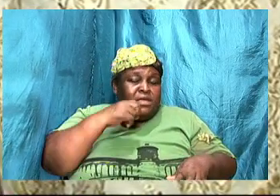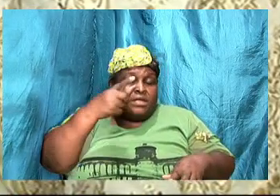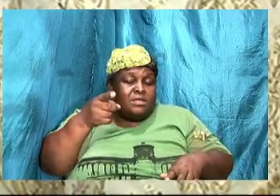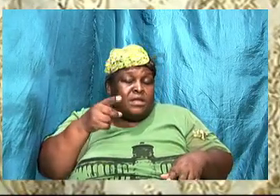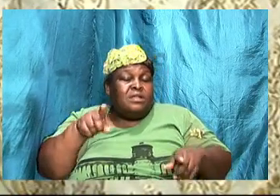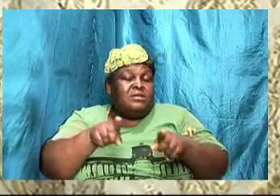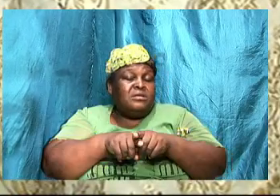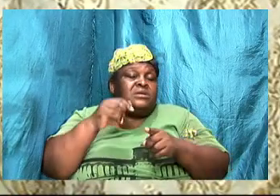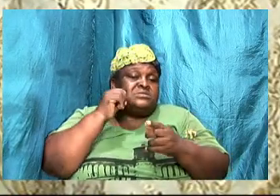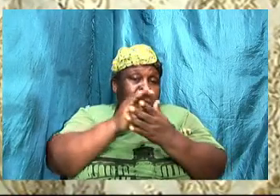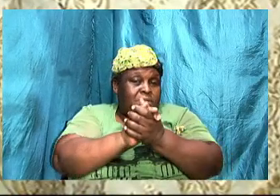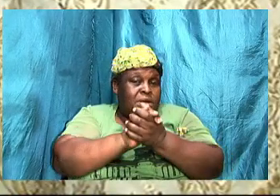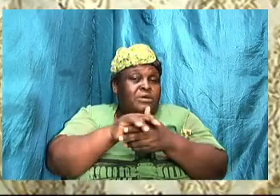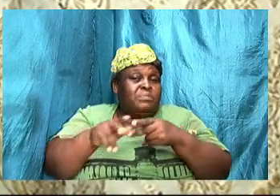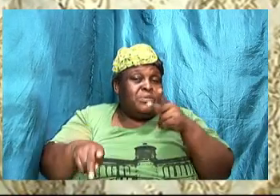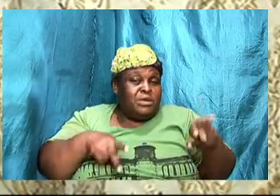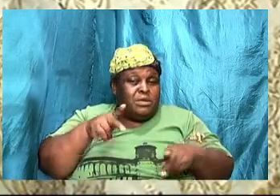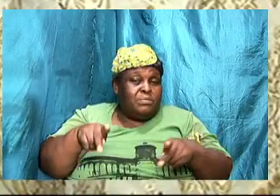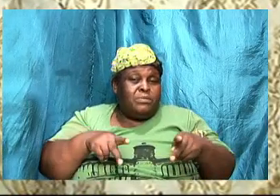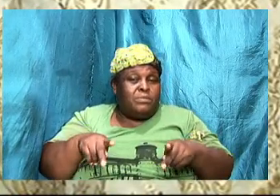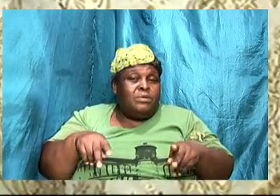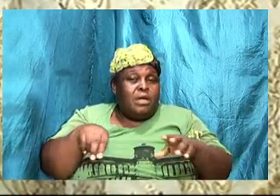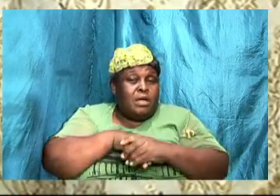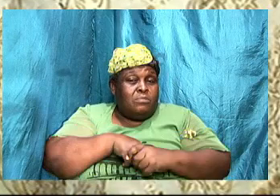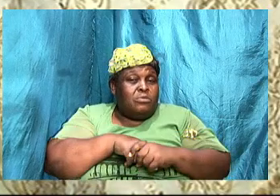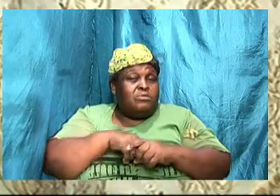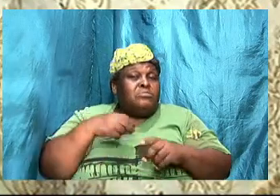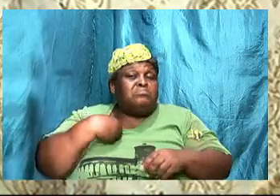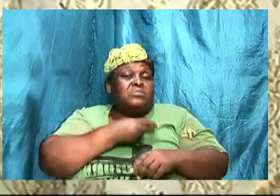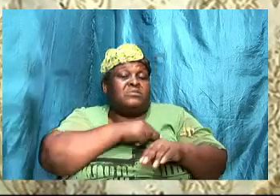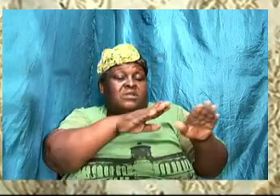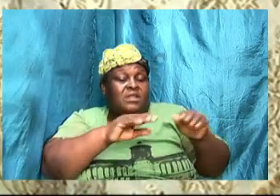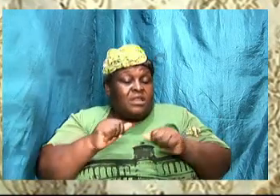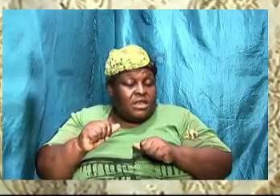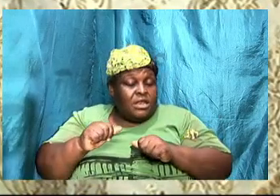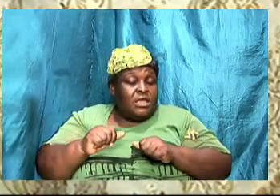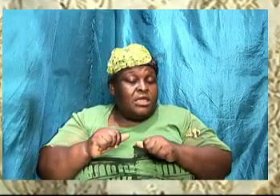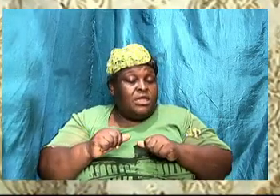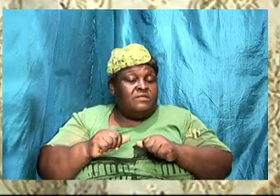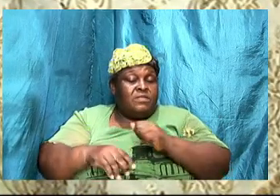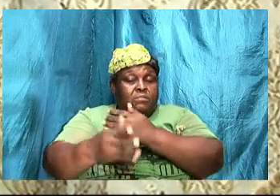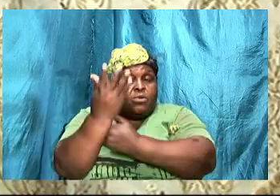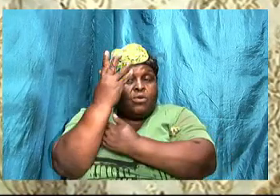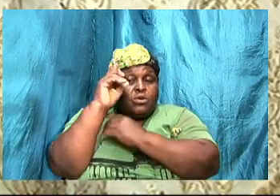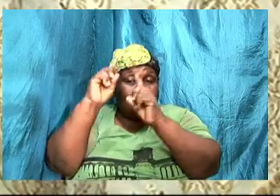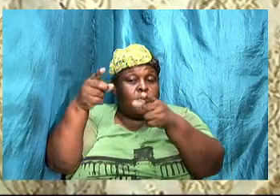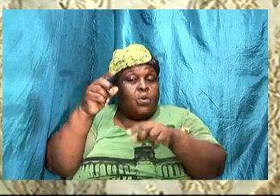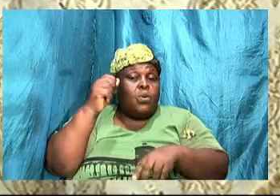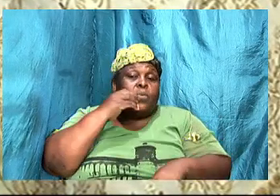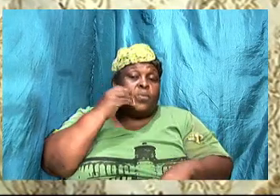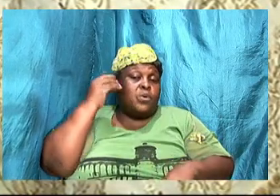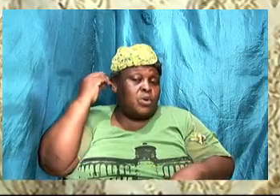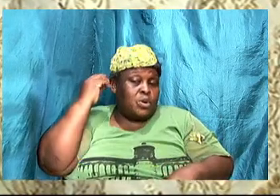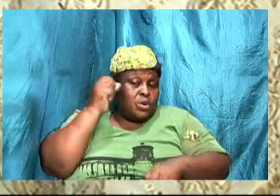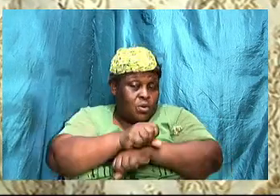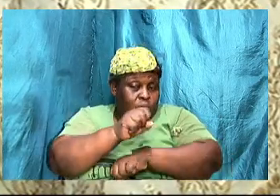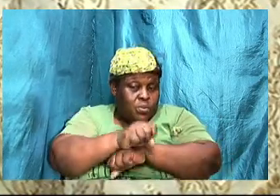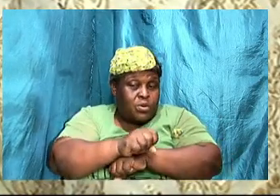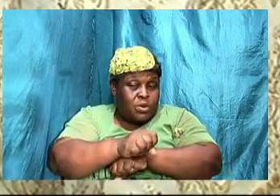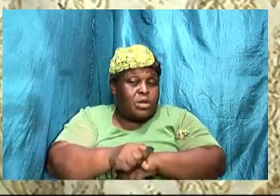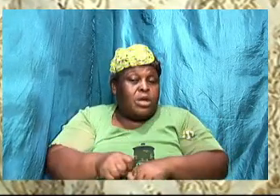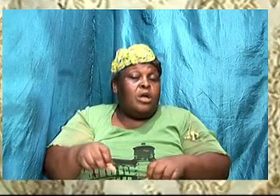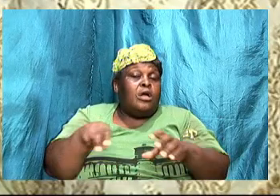both of us leave in the morning and go to work and both of us come home and we don't spend any time talking,